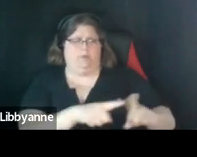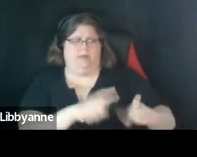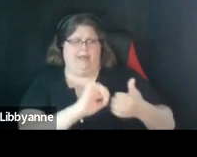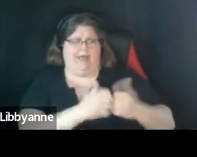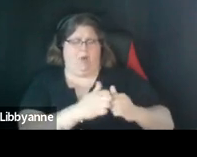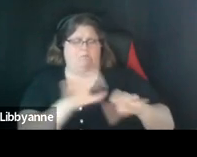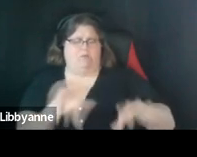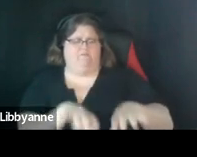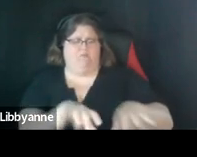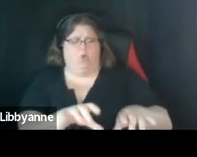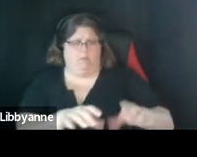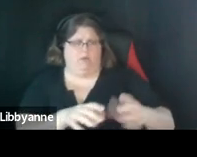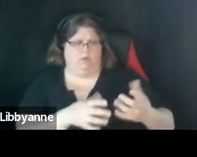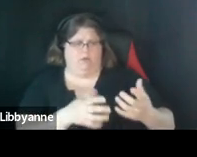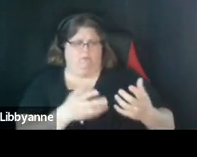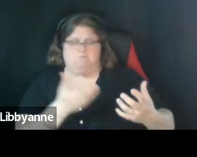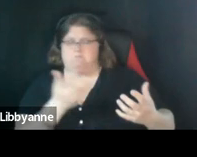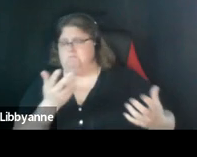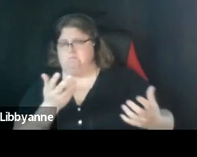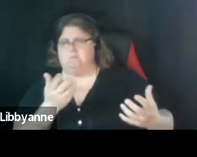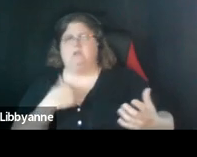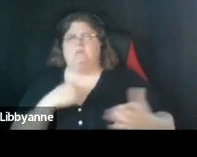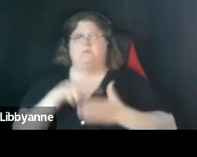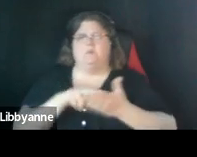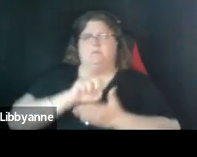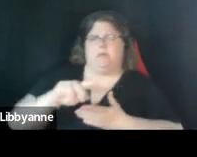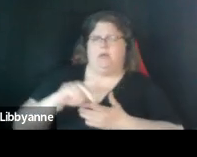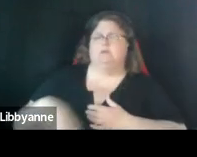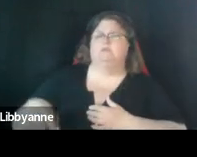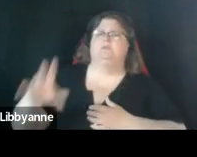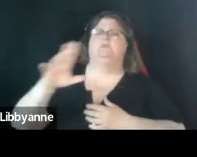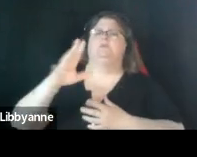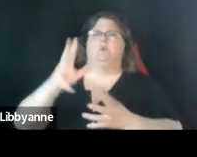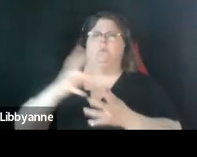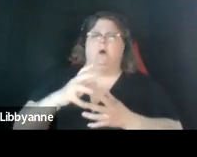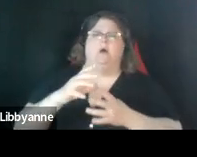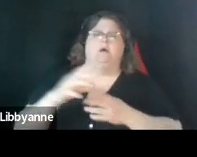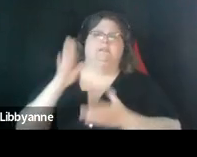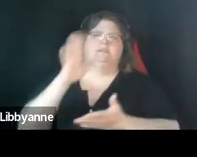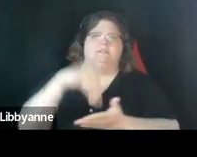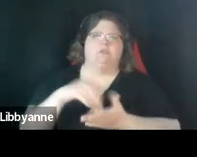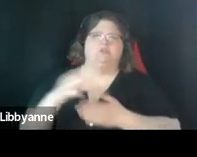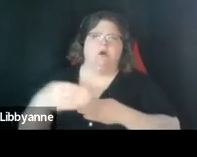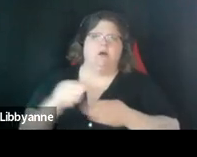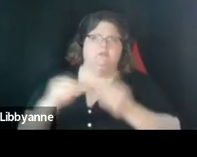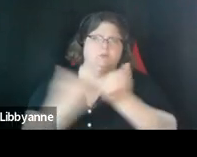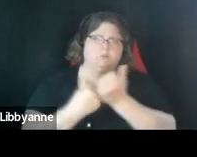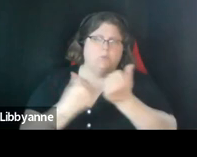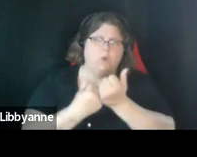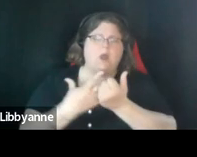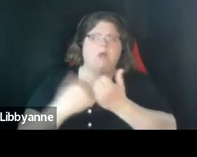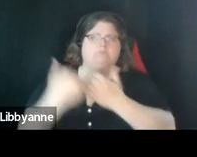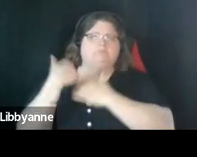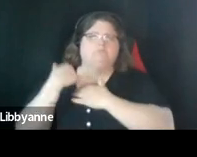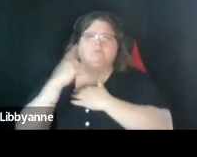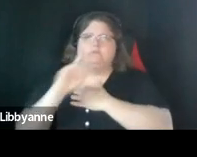me read it back to you what i have is galvanizing central office support and accountability for school leaders in a system